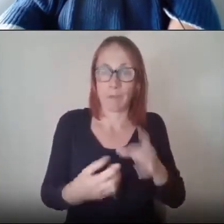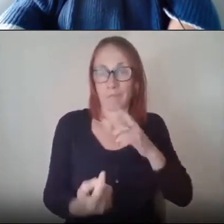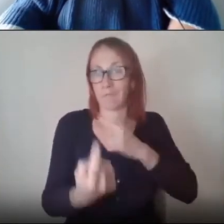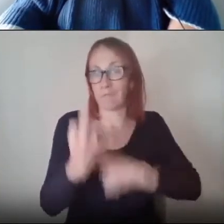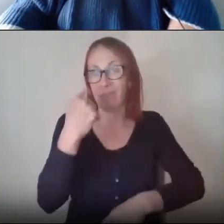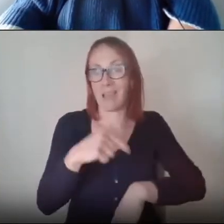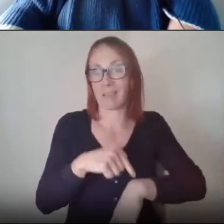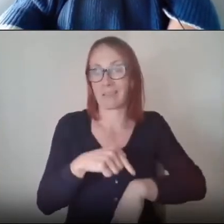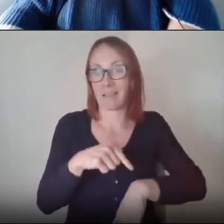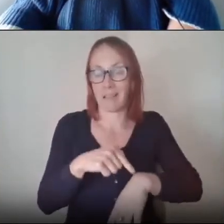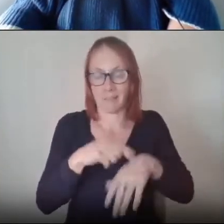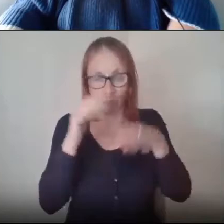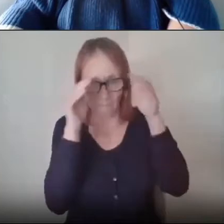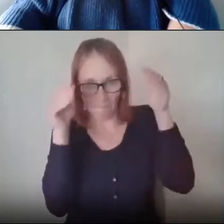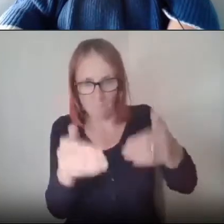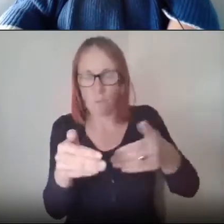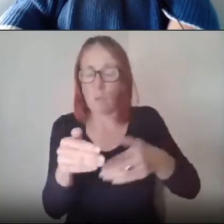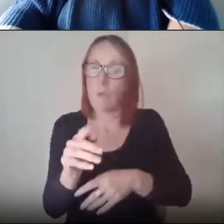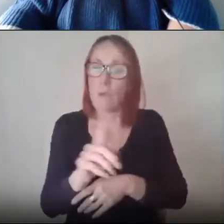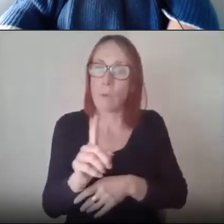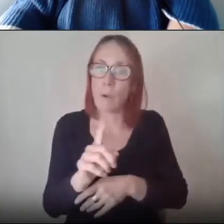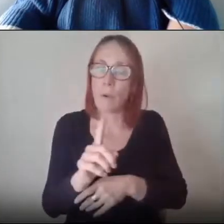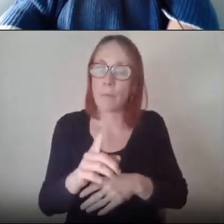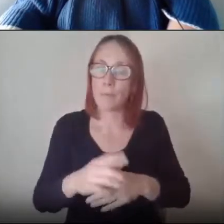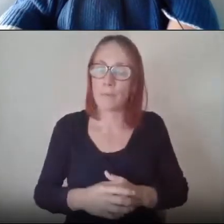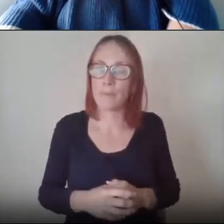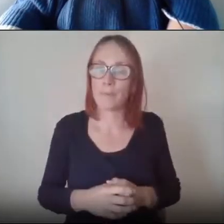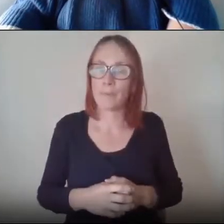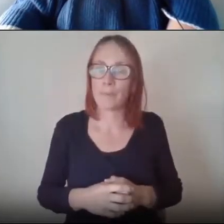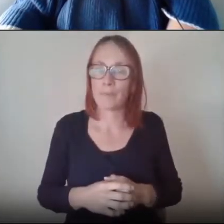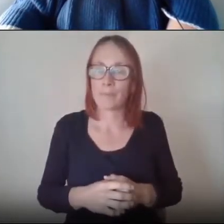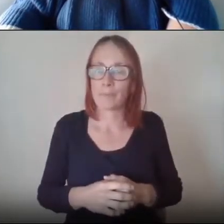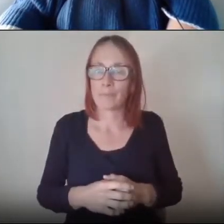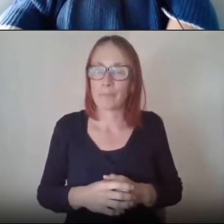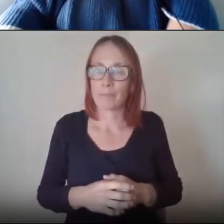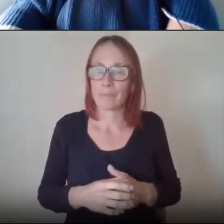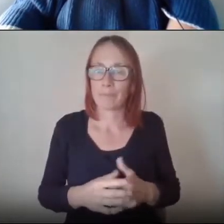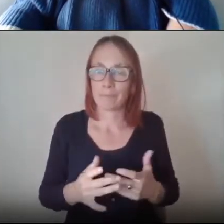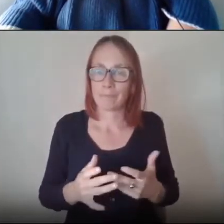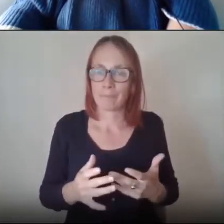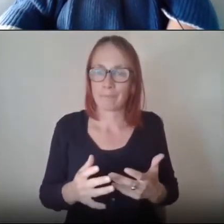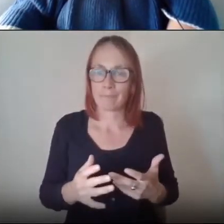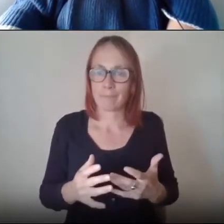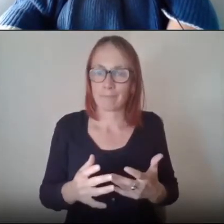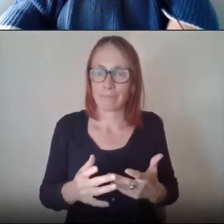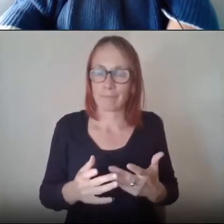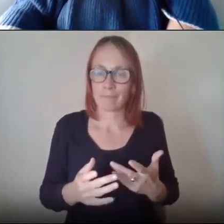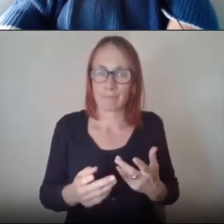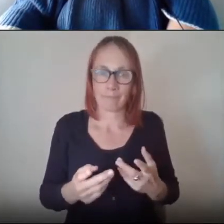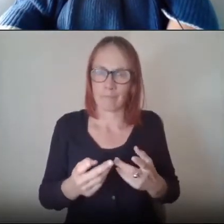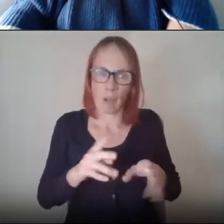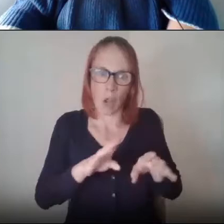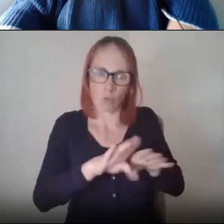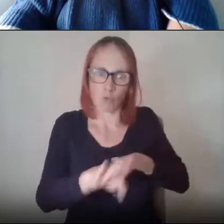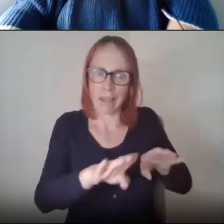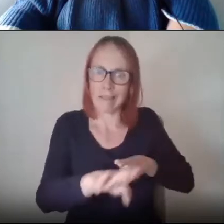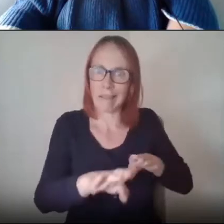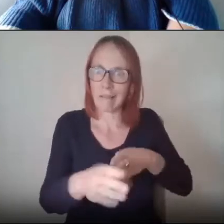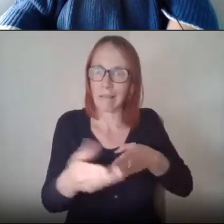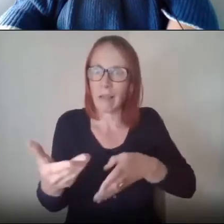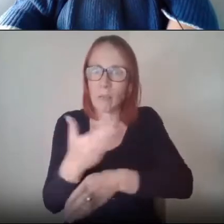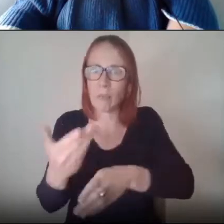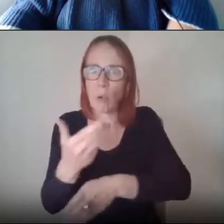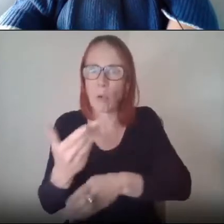was on looking at um retraining and employment opportunities for